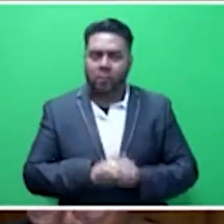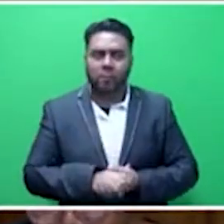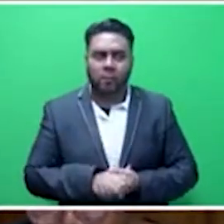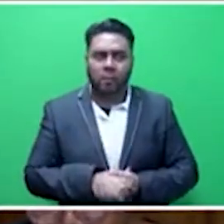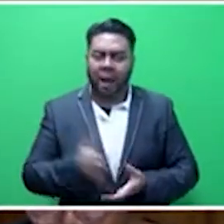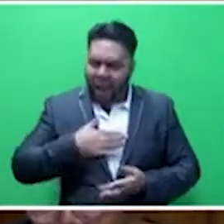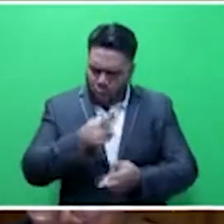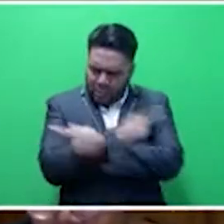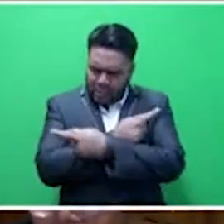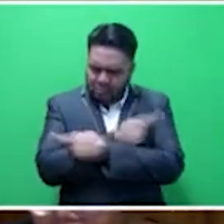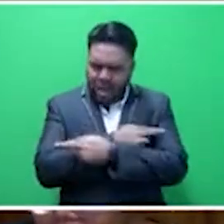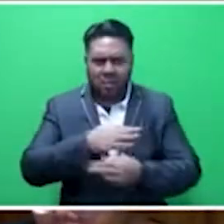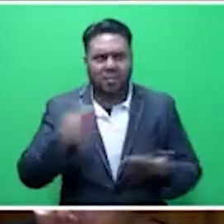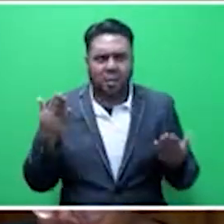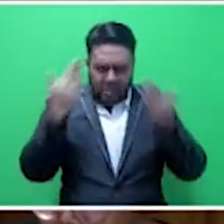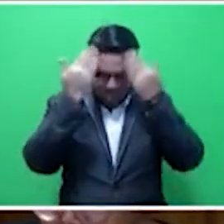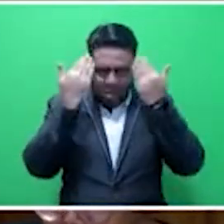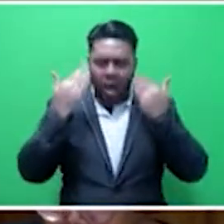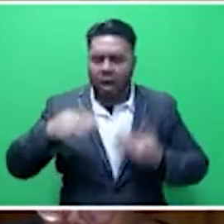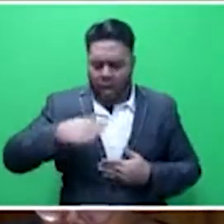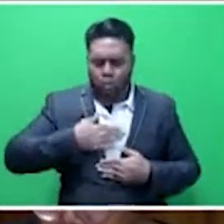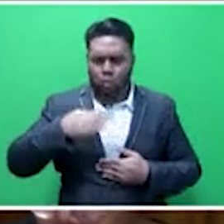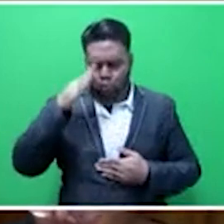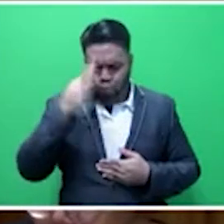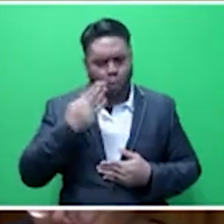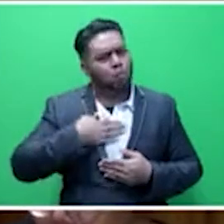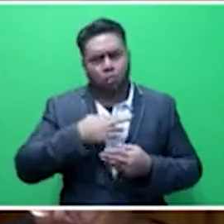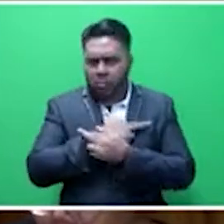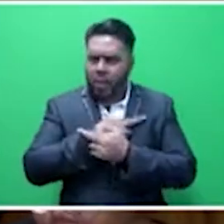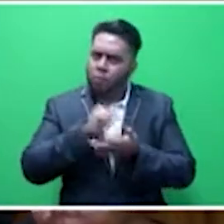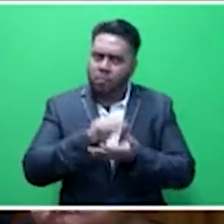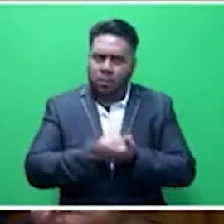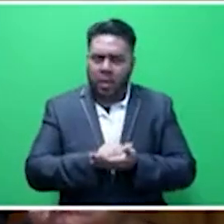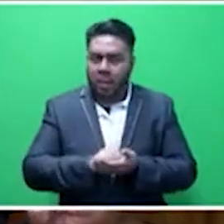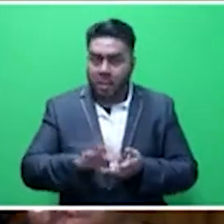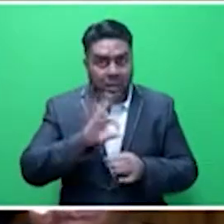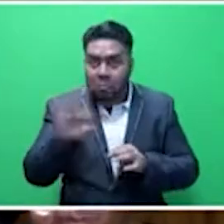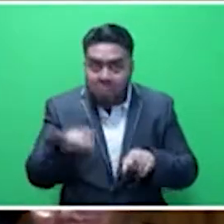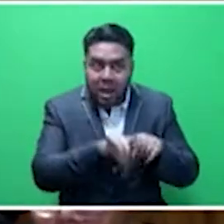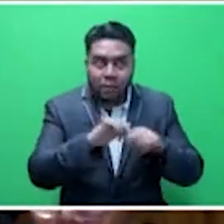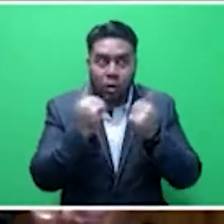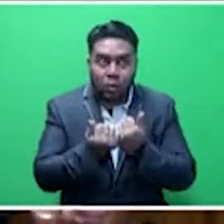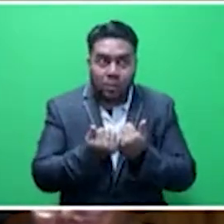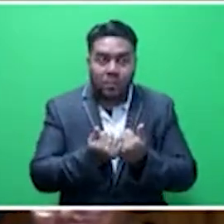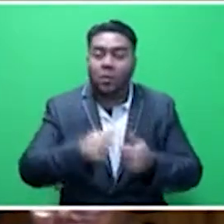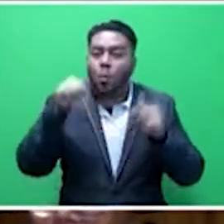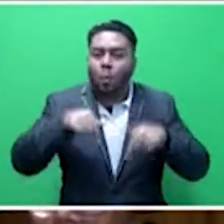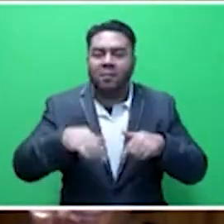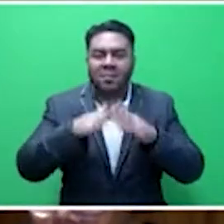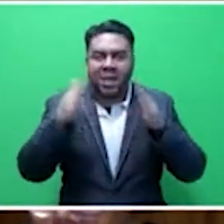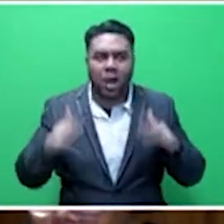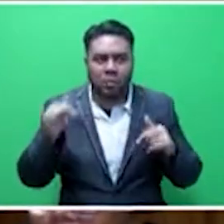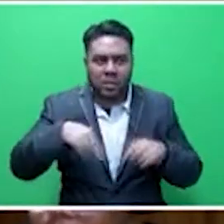I respect the Speaker in all degrees. Absolutely. It doesn't mean that I have to agree all the time. This is about what this house is about.